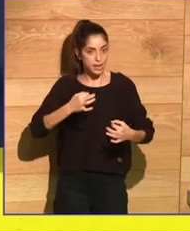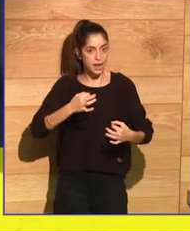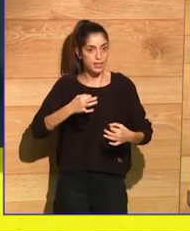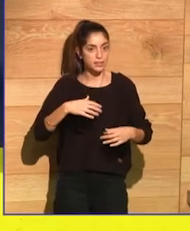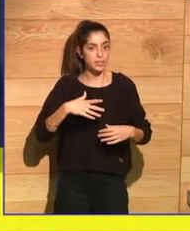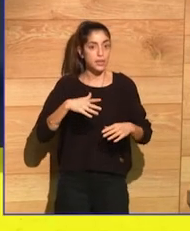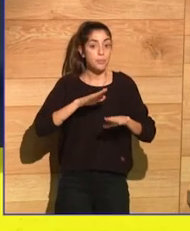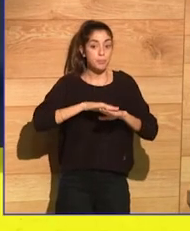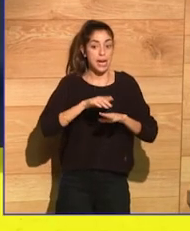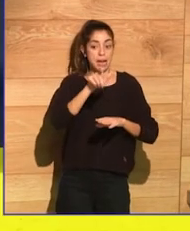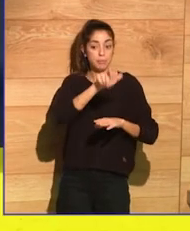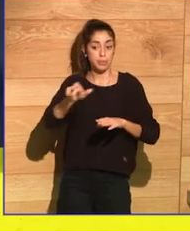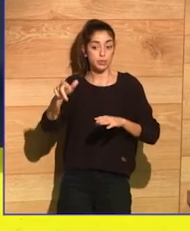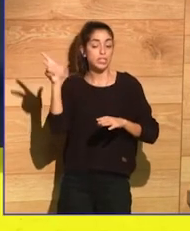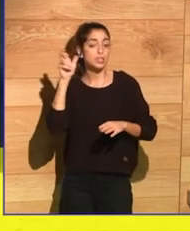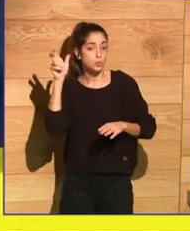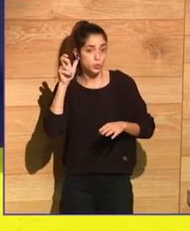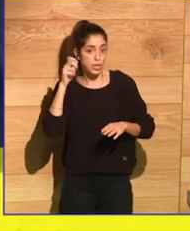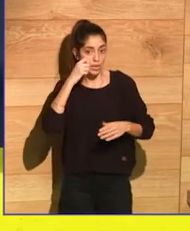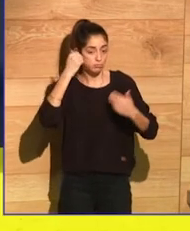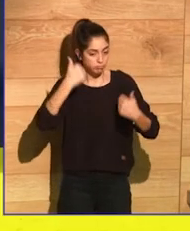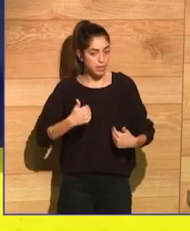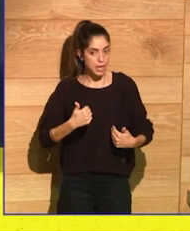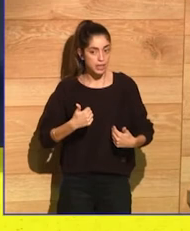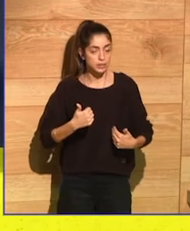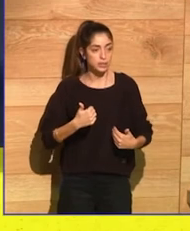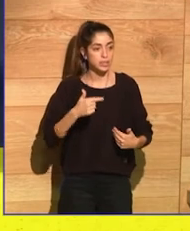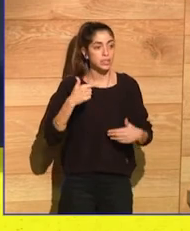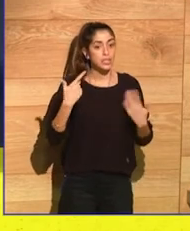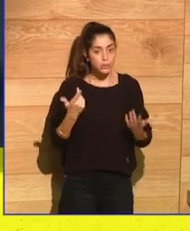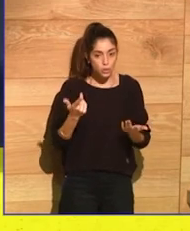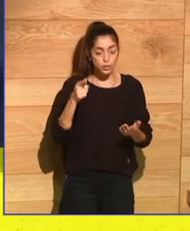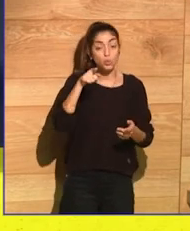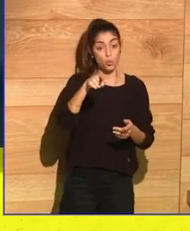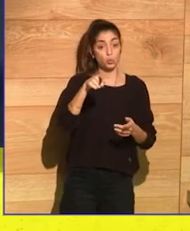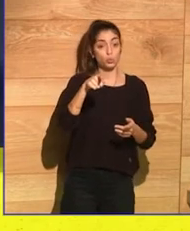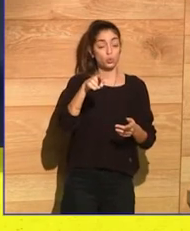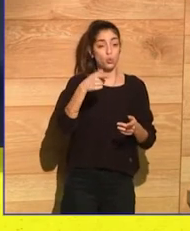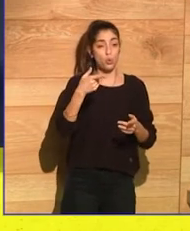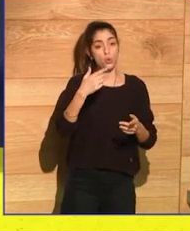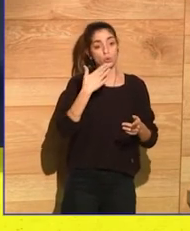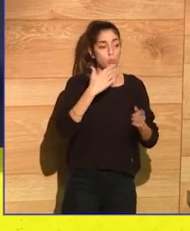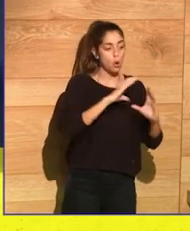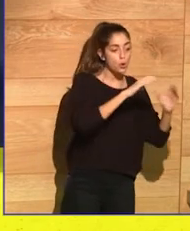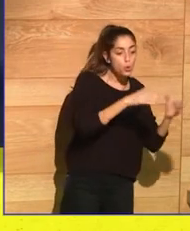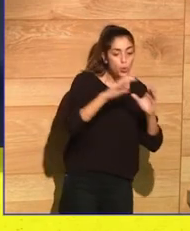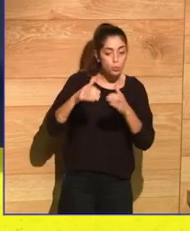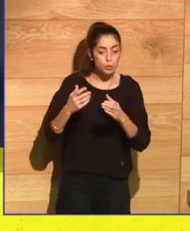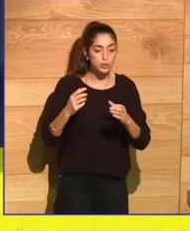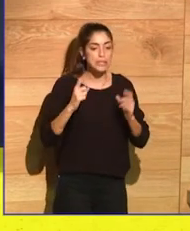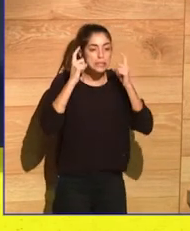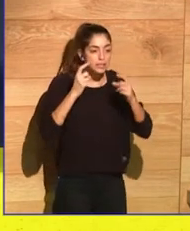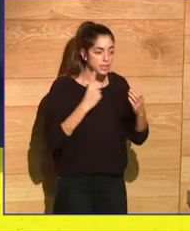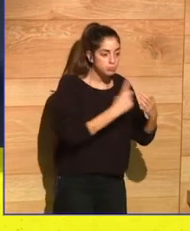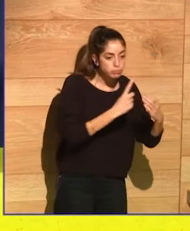flesh and bone. So there's nothing better for this than to listen to the real people. So you embed yourself in groups